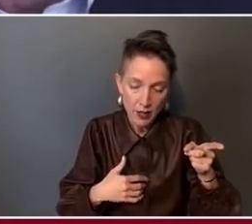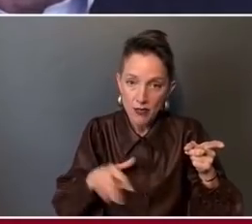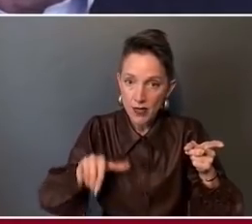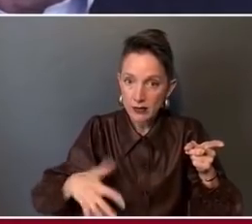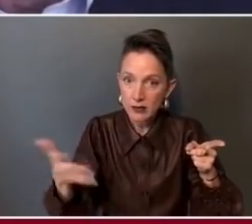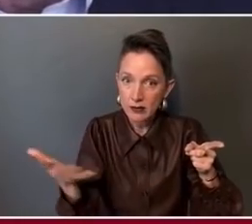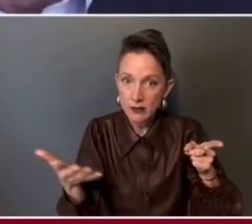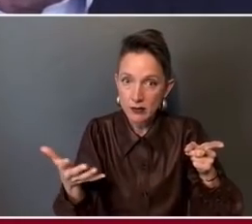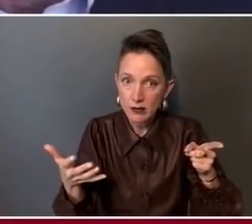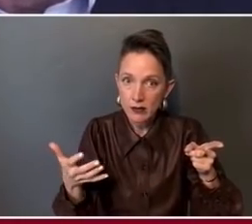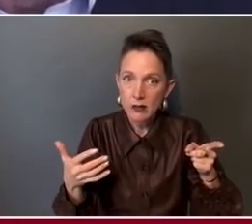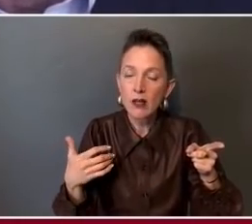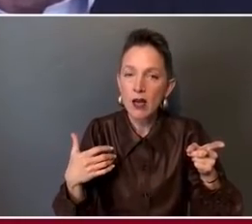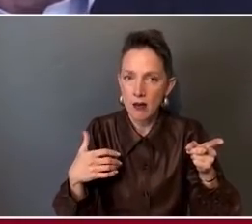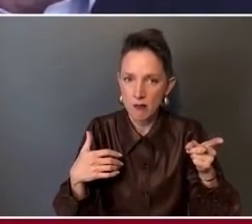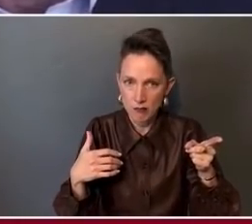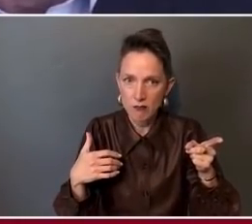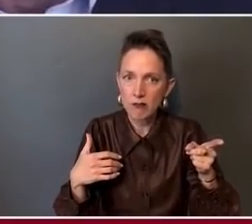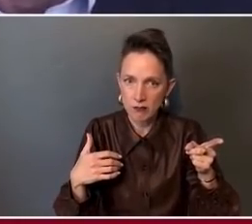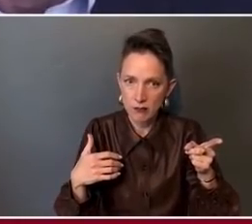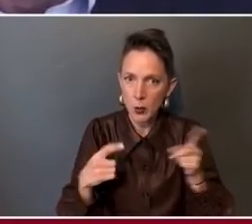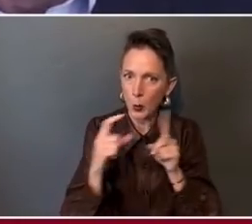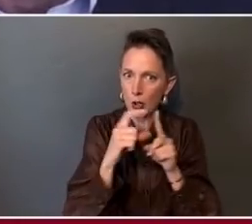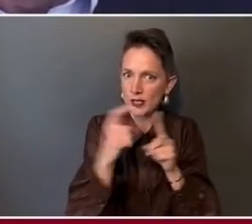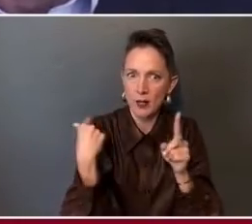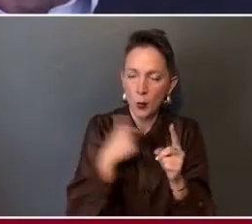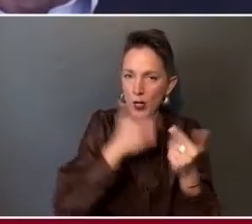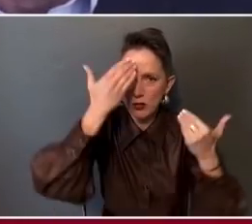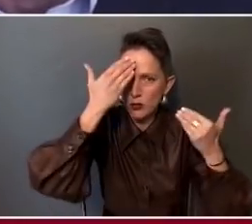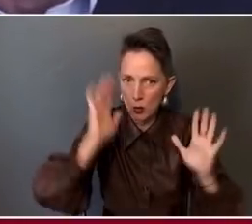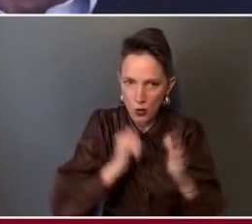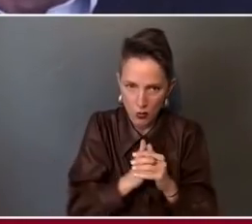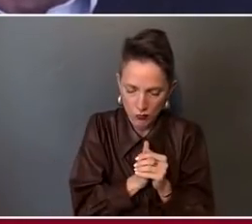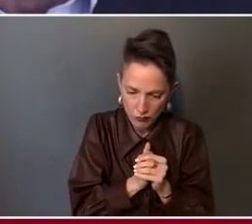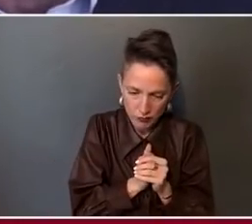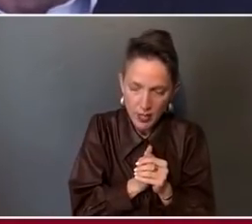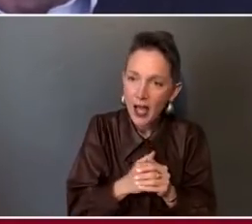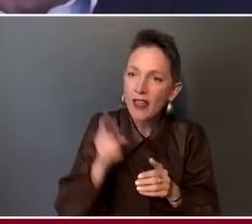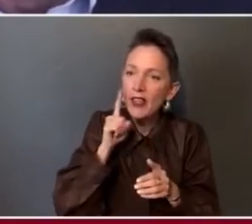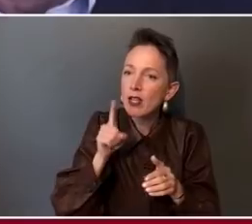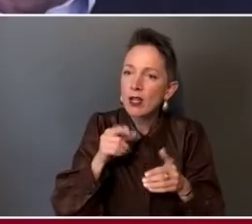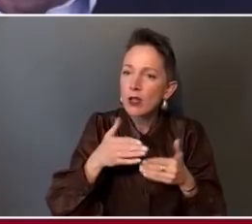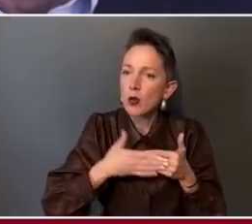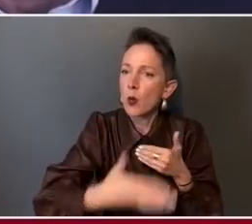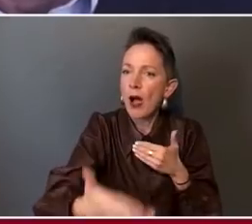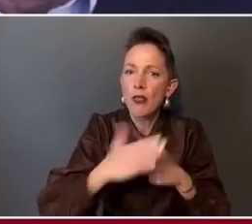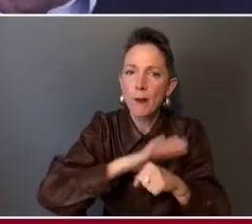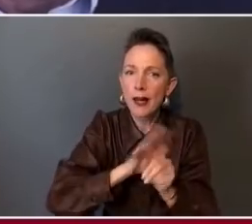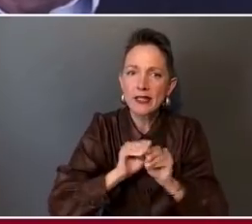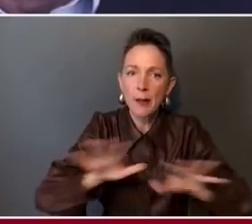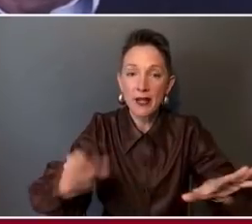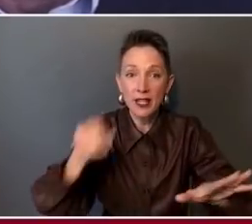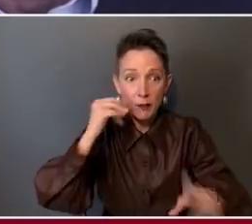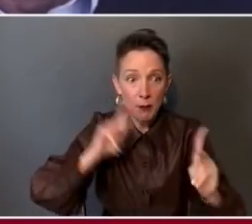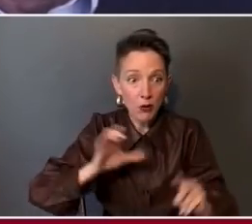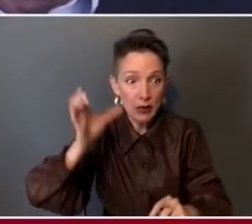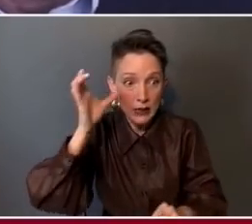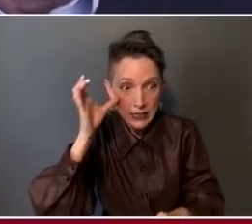the words we don't know. And I would say that throughout the pandemic, if people really listened to you,